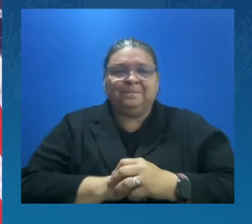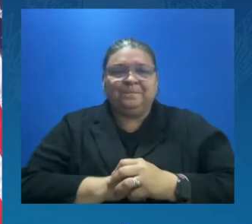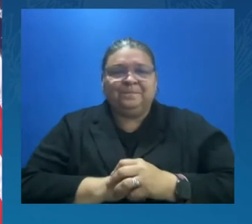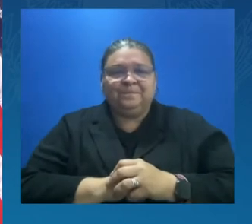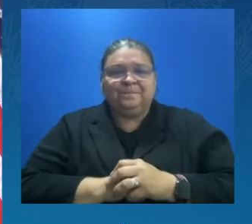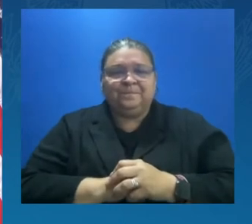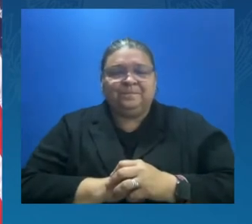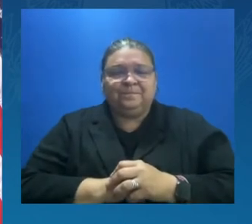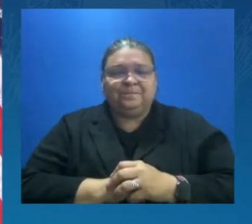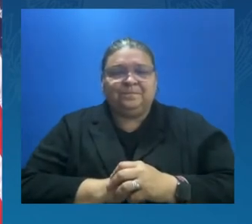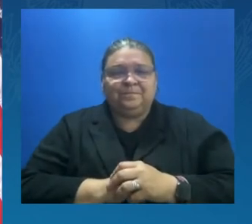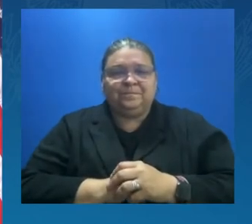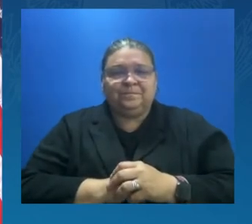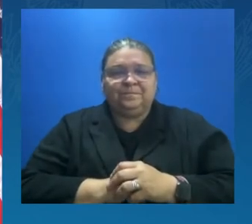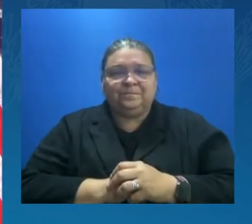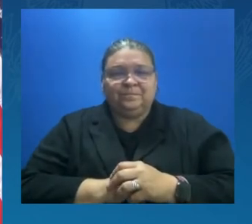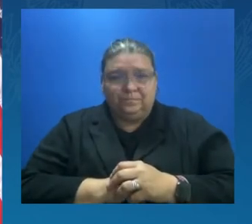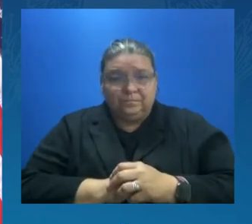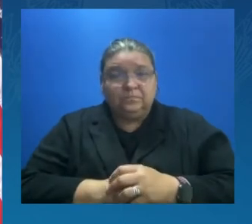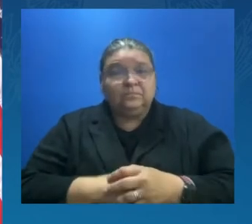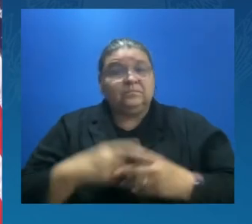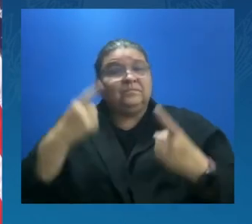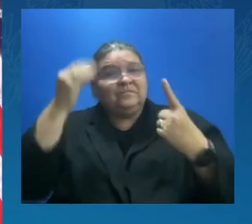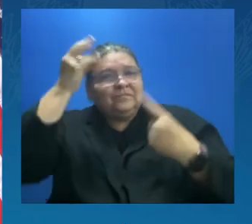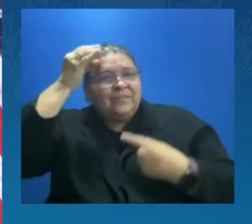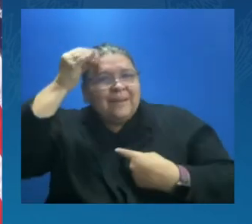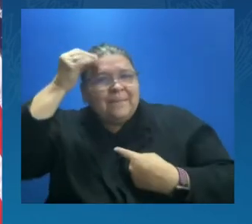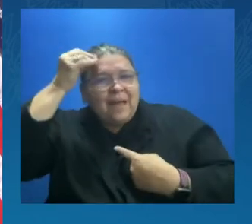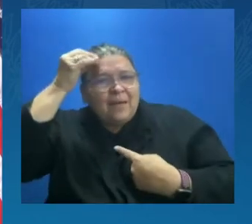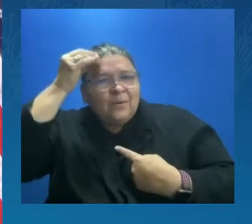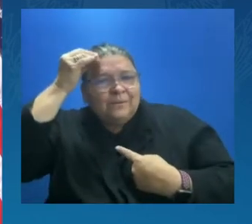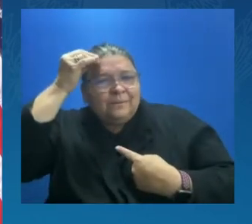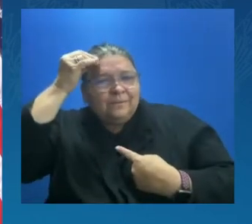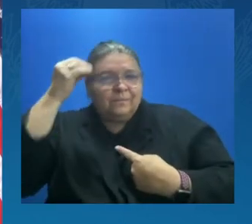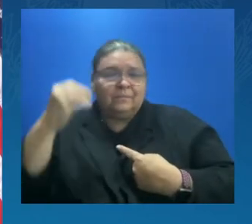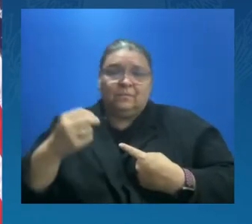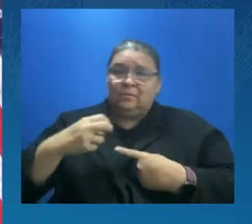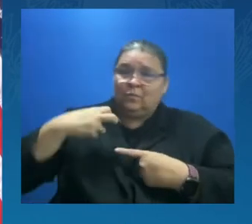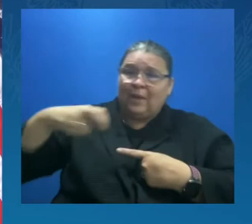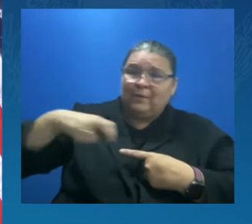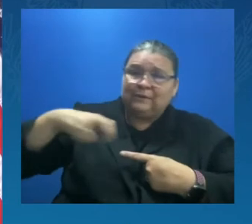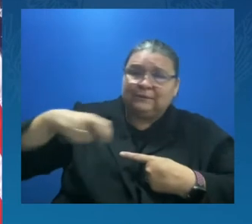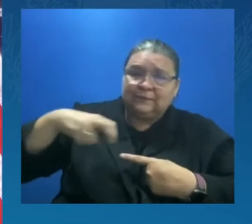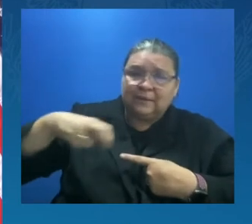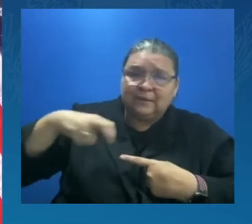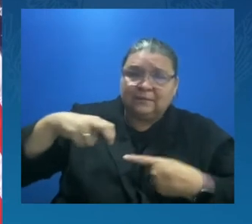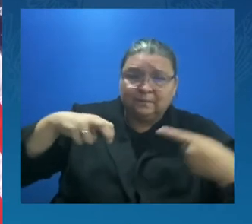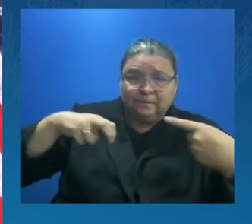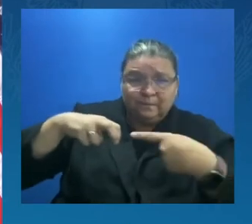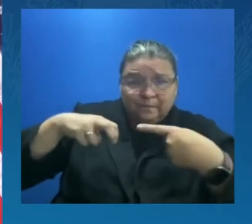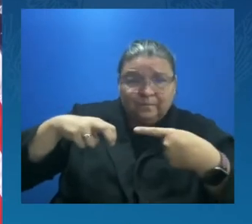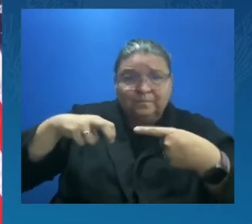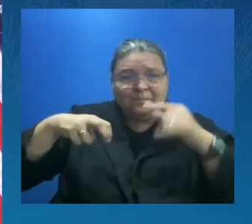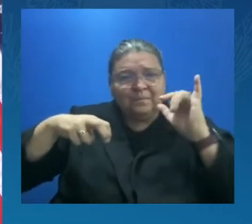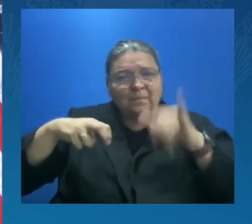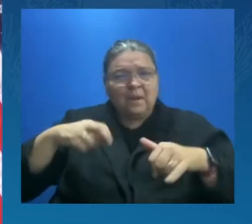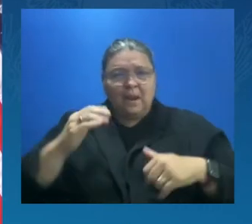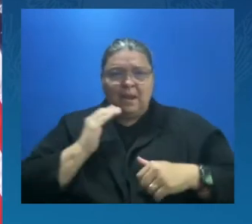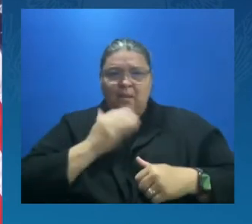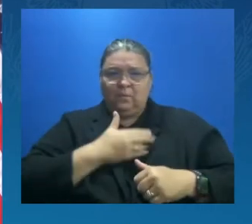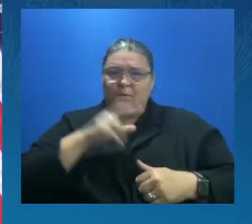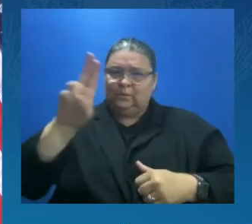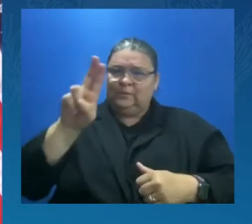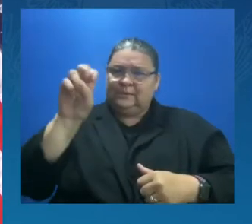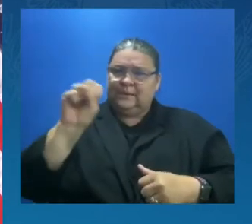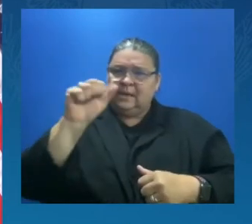Think about it. The transportation sector is our nation's single largest source of greenhouse gas emissions. So,